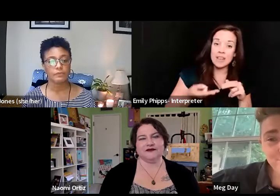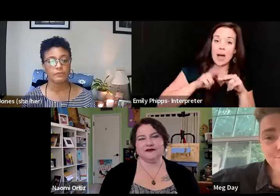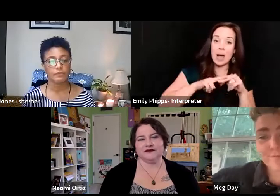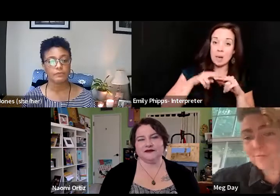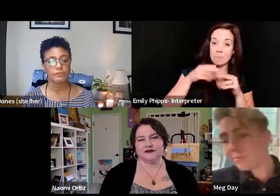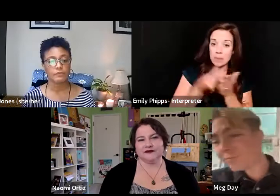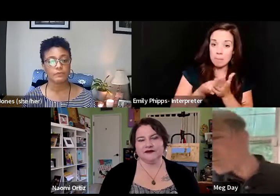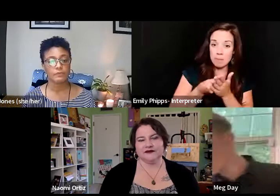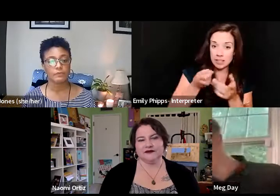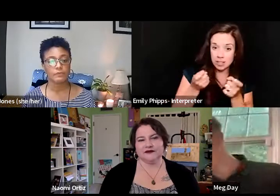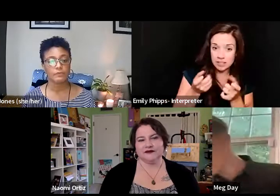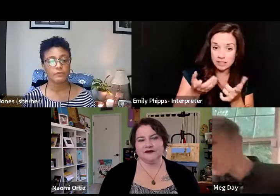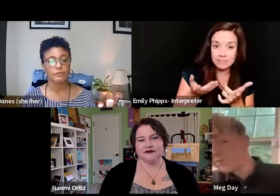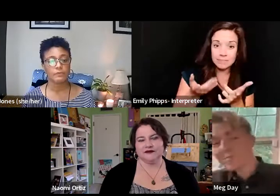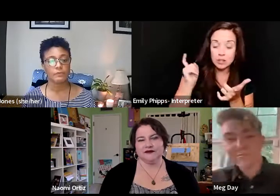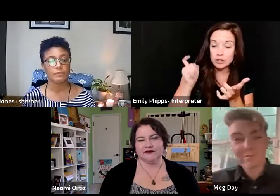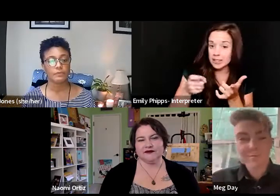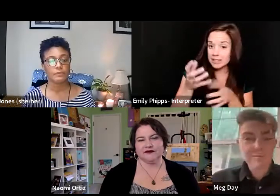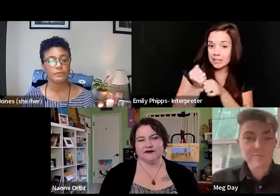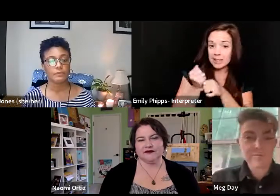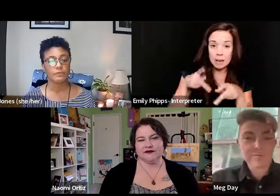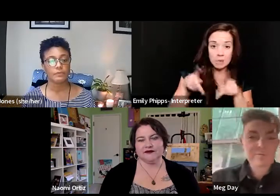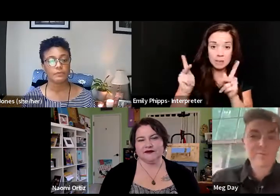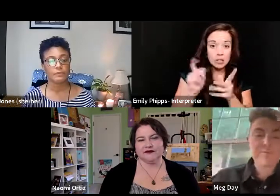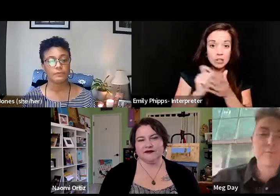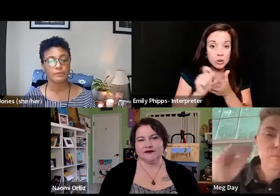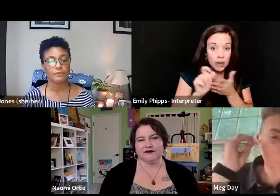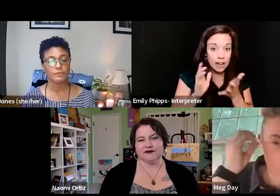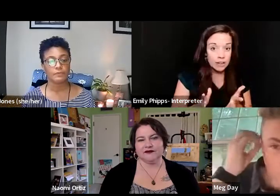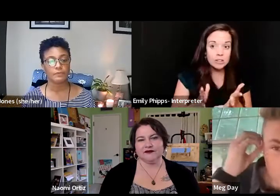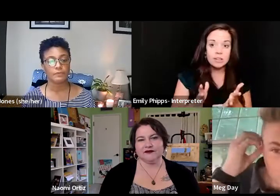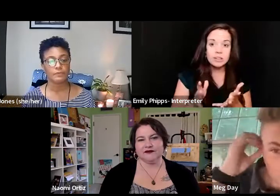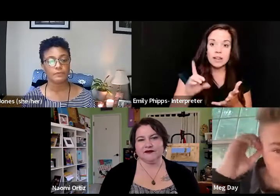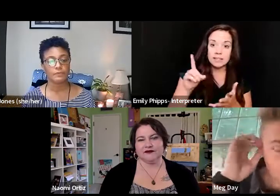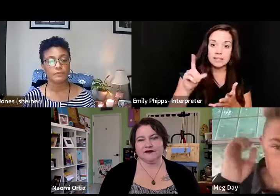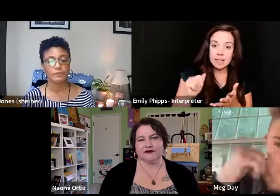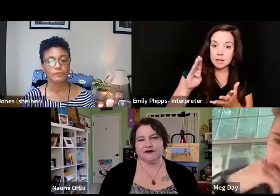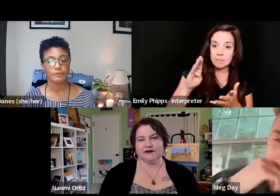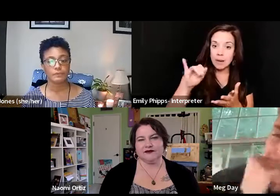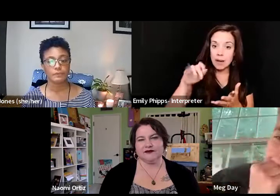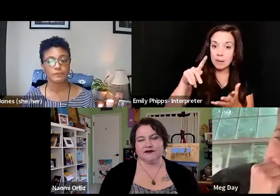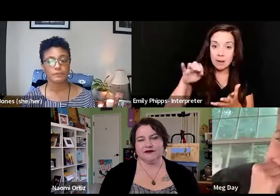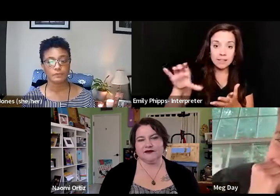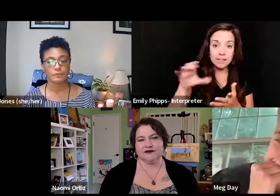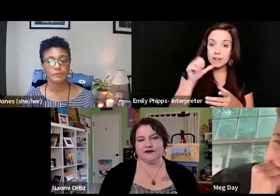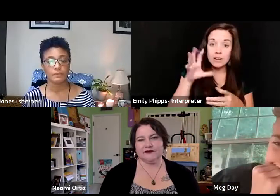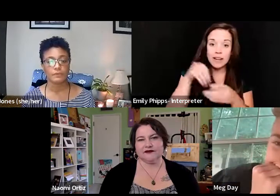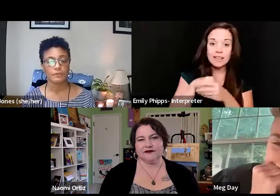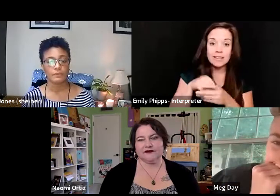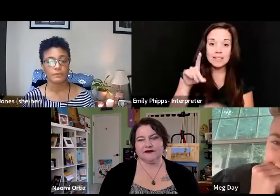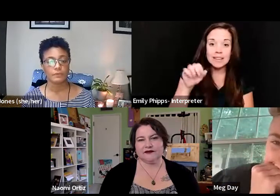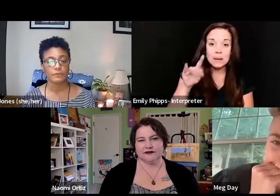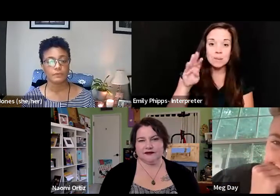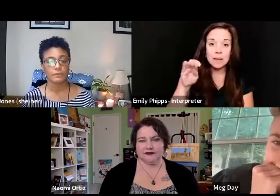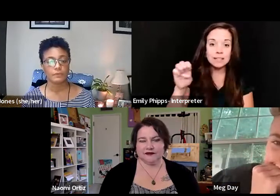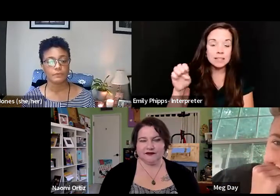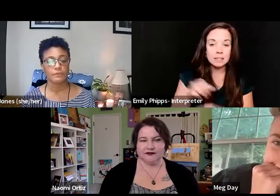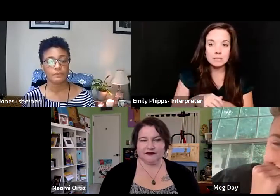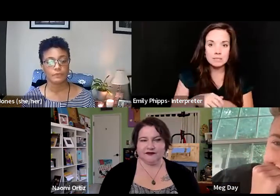the budget because you're going to have to go get permissions because the writers I want to have in here are disabled BIPOC that are not in the database or their poems aren't in the